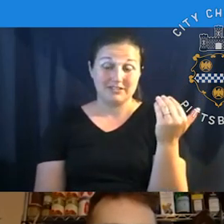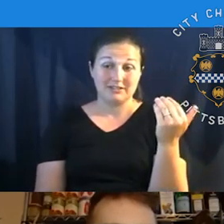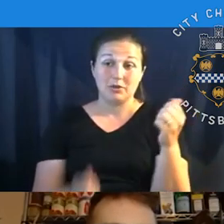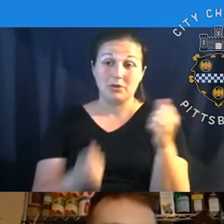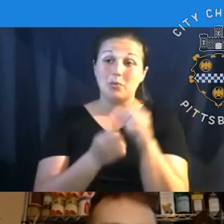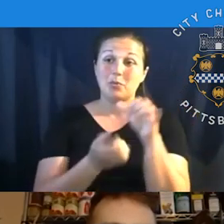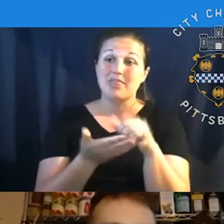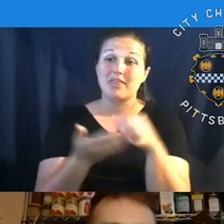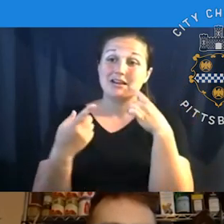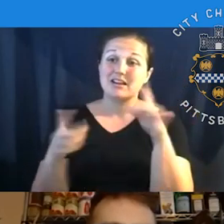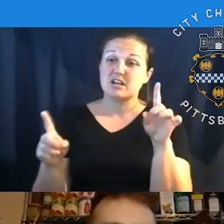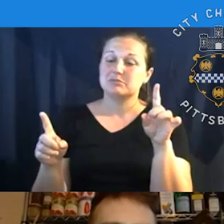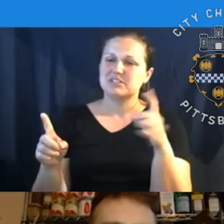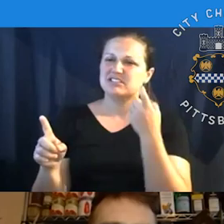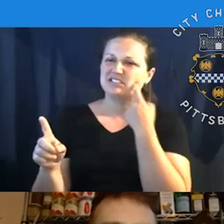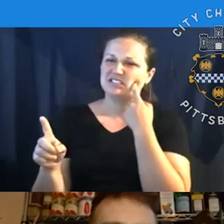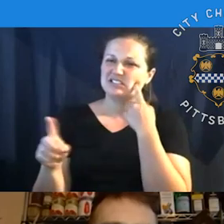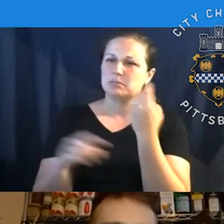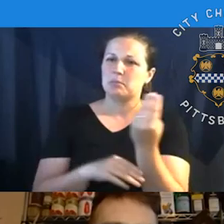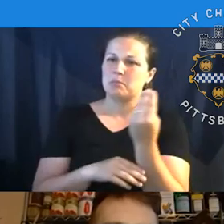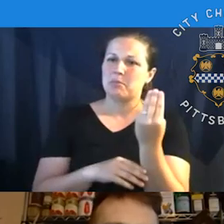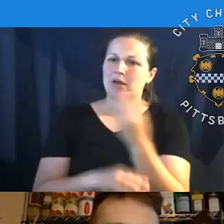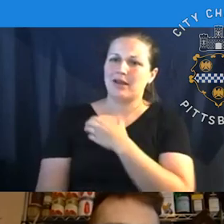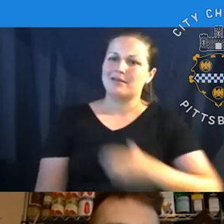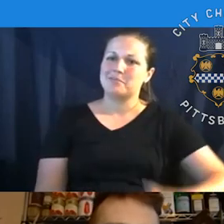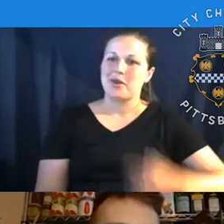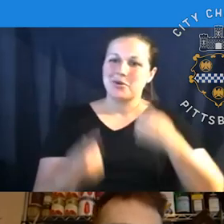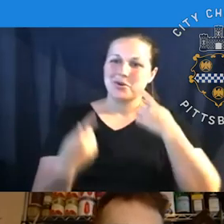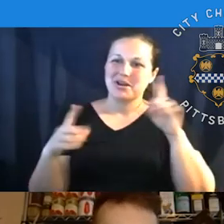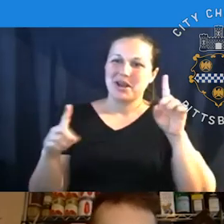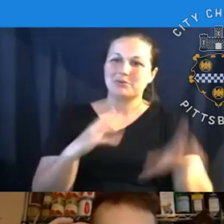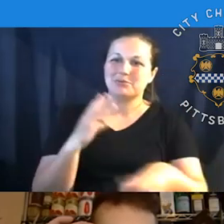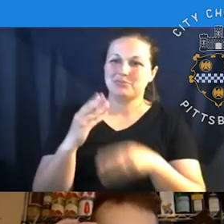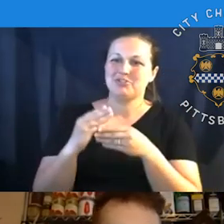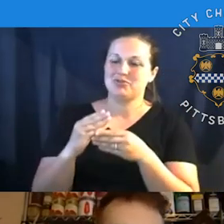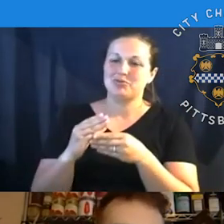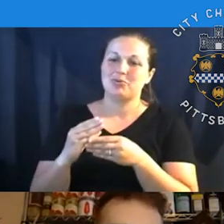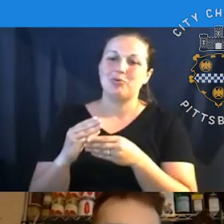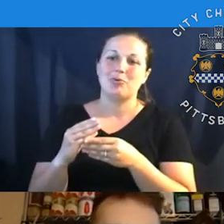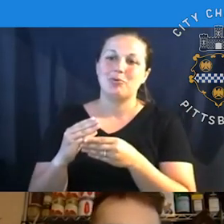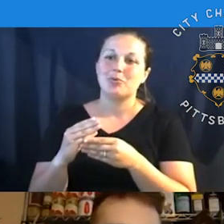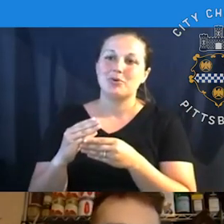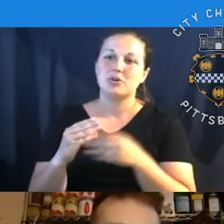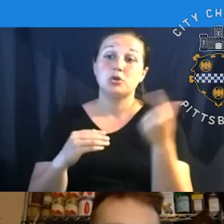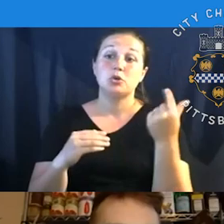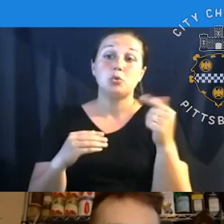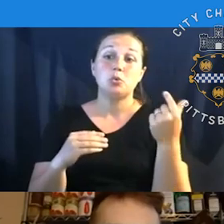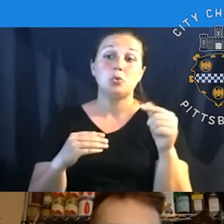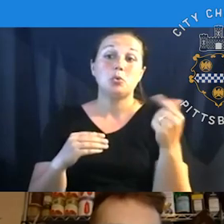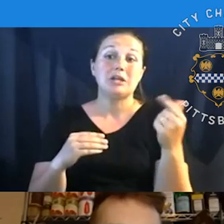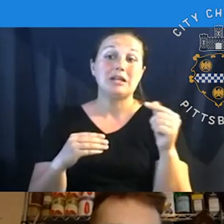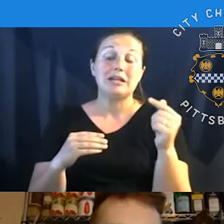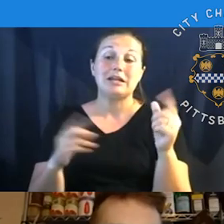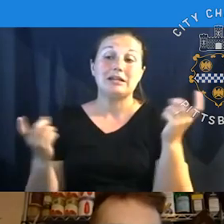release just on Monday, uh, the mayor announced some additional, um, kind of green lit recreational